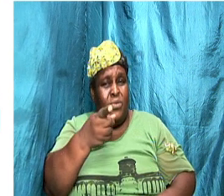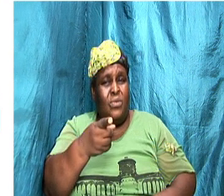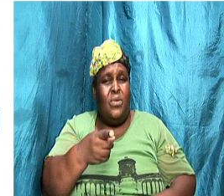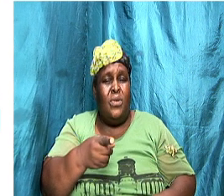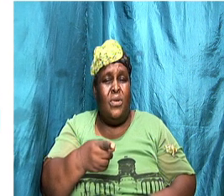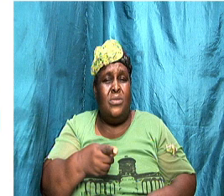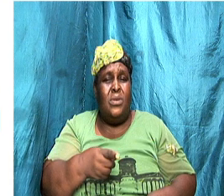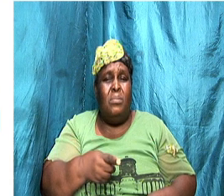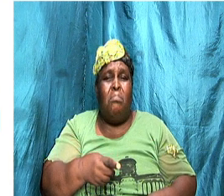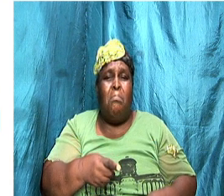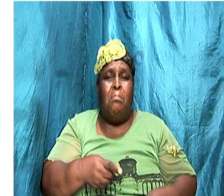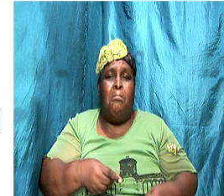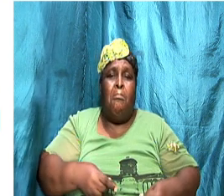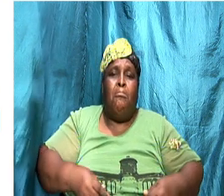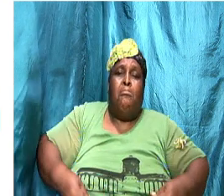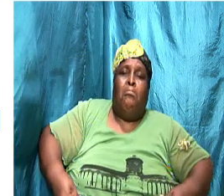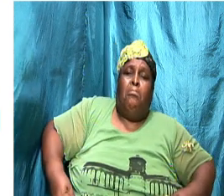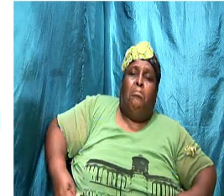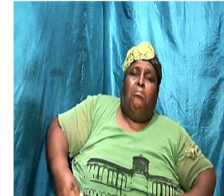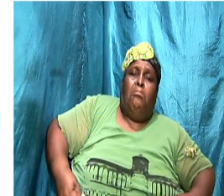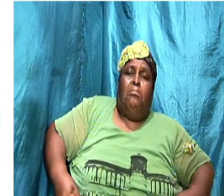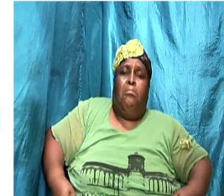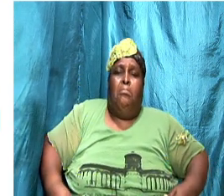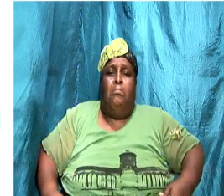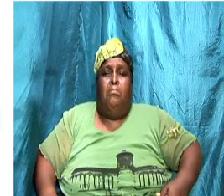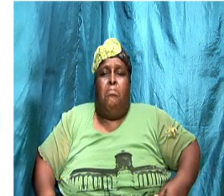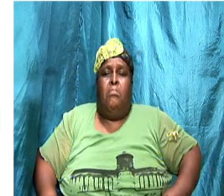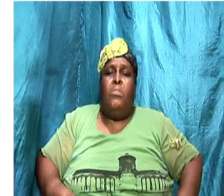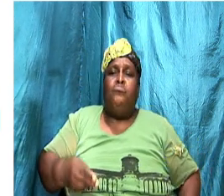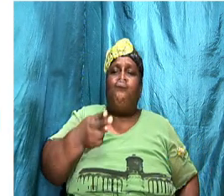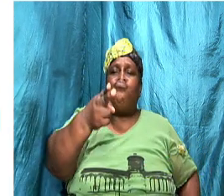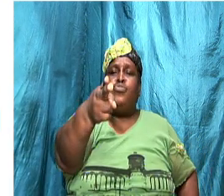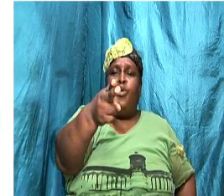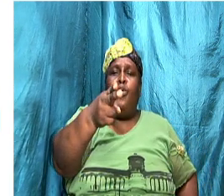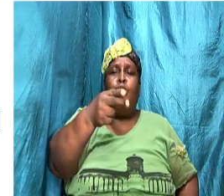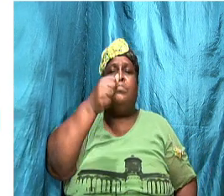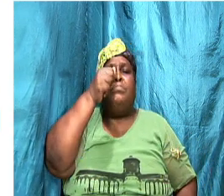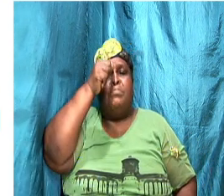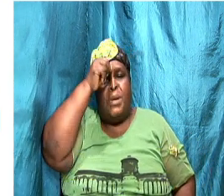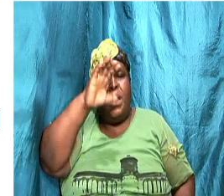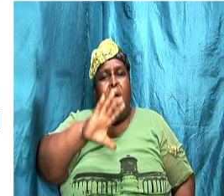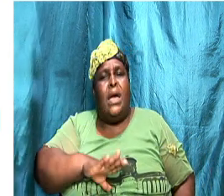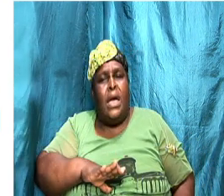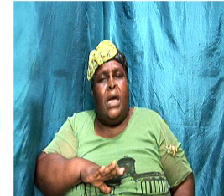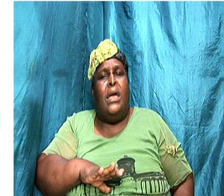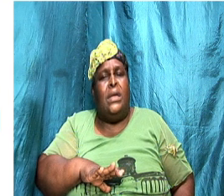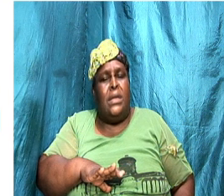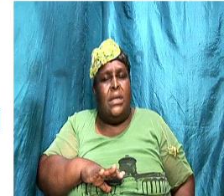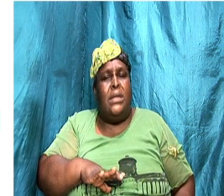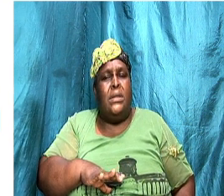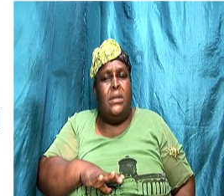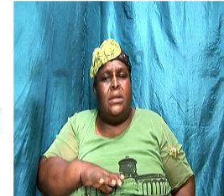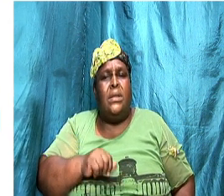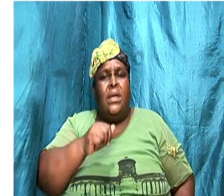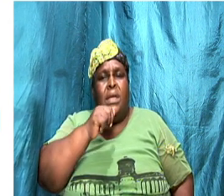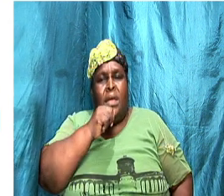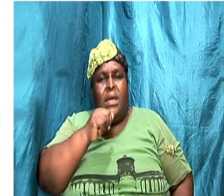his lady just deal with him away and the other part the other men dare not laugh